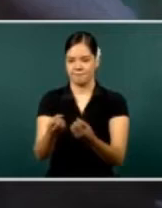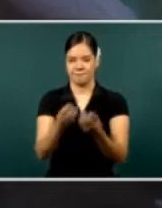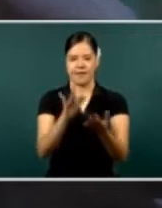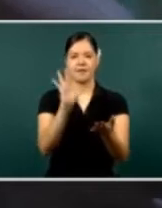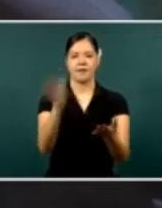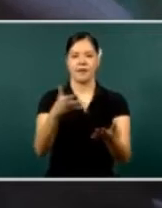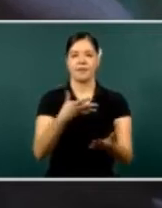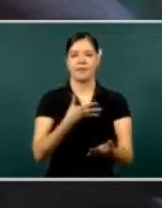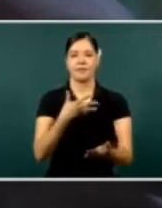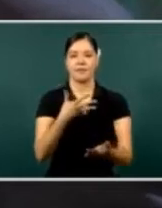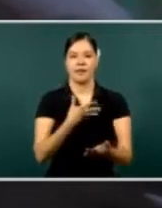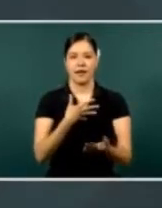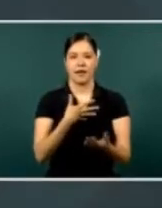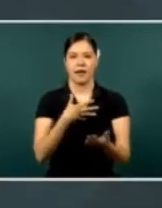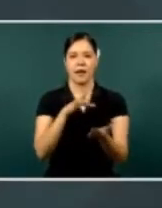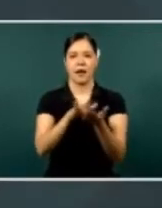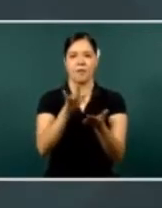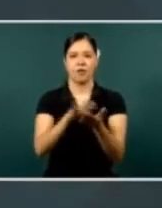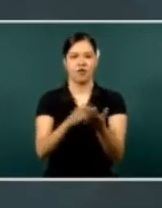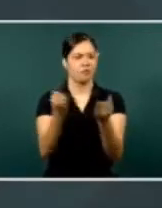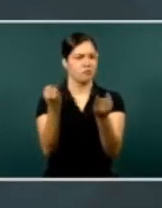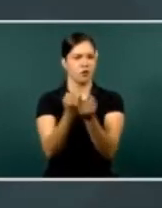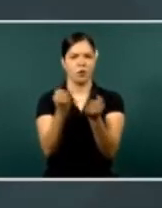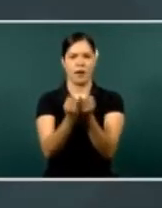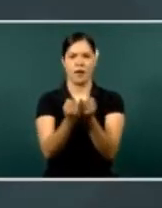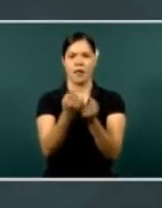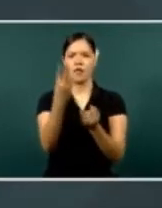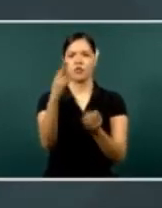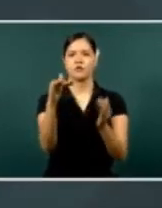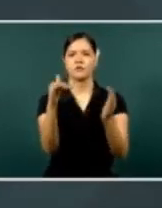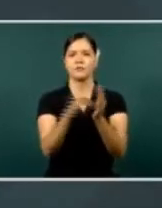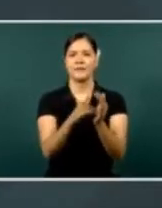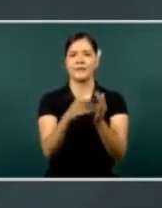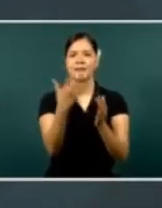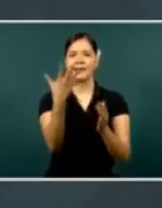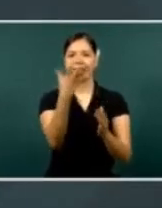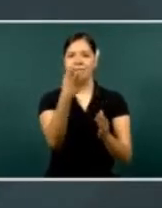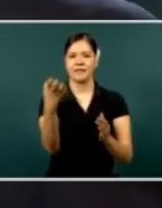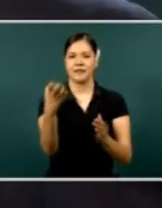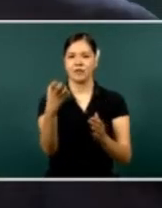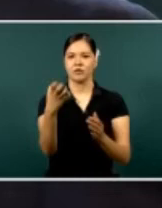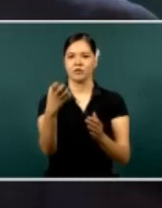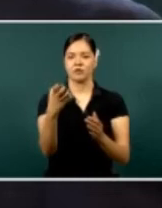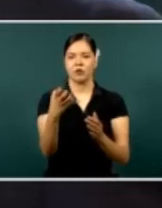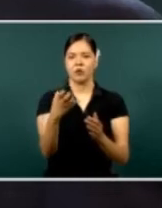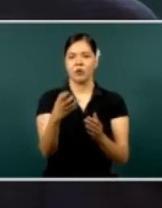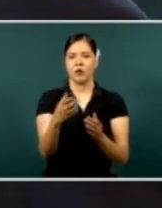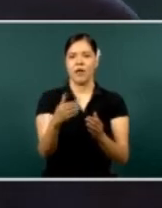pension. The same, 2,550 pesos by menstrual.